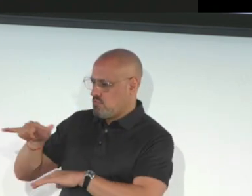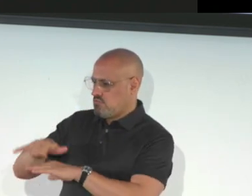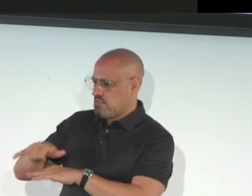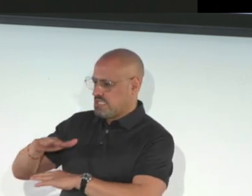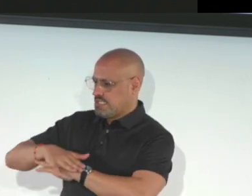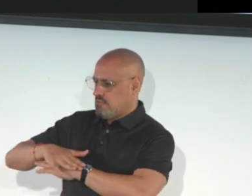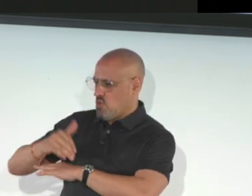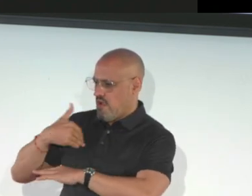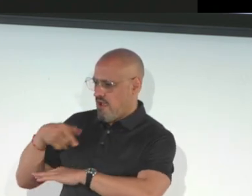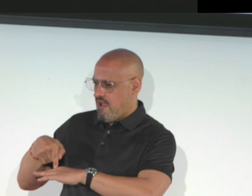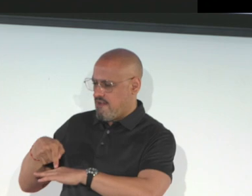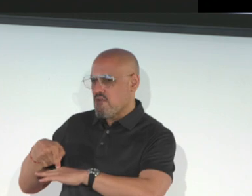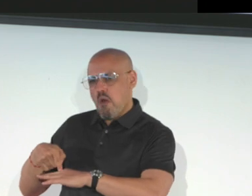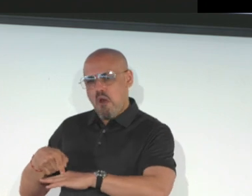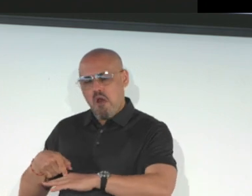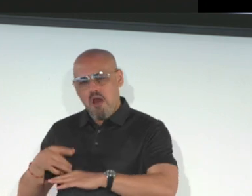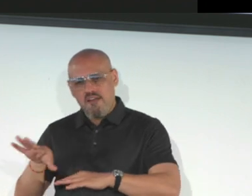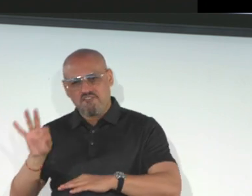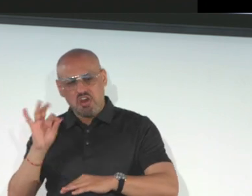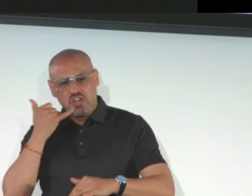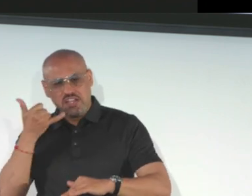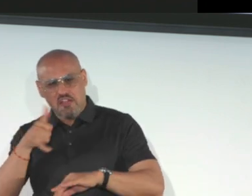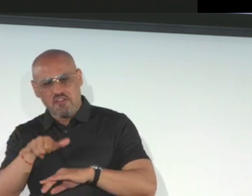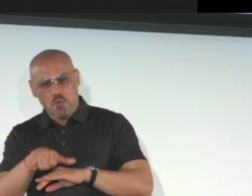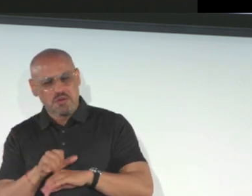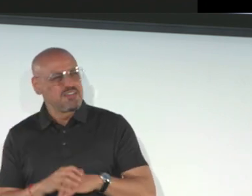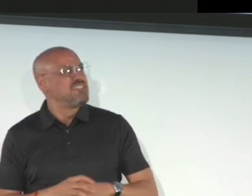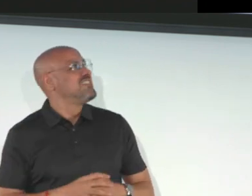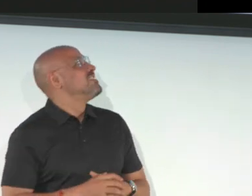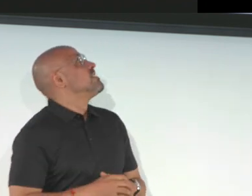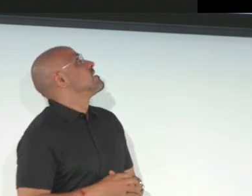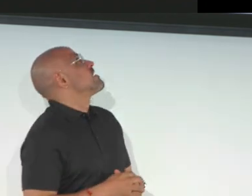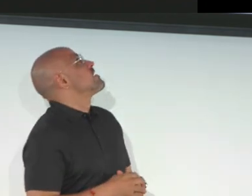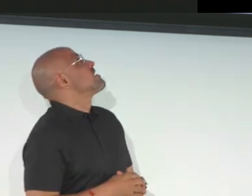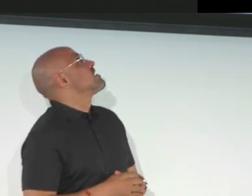scene. A telephone on a table. A telephone. I found a telephone.